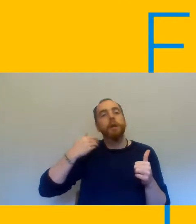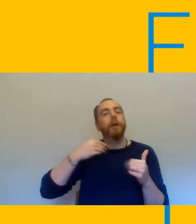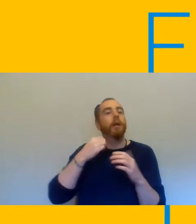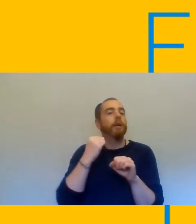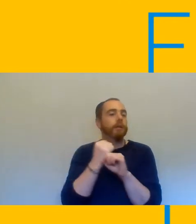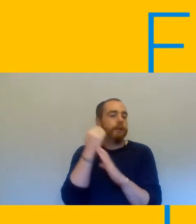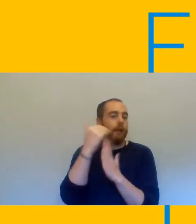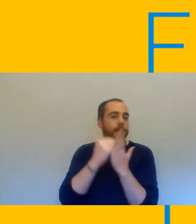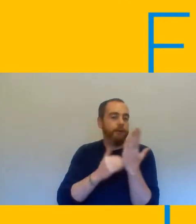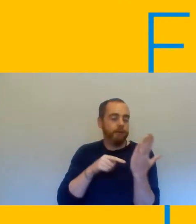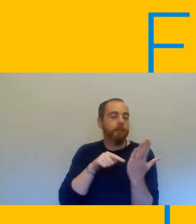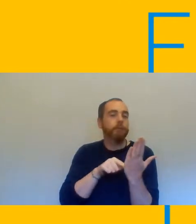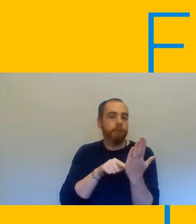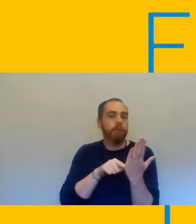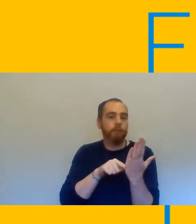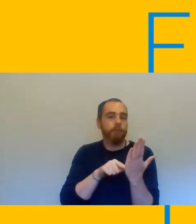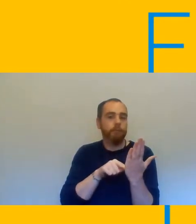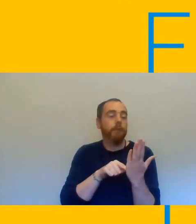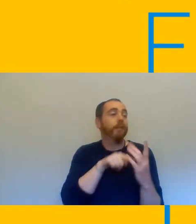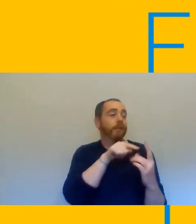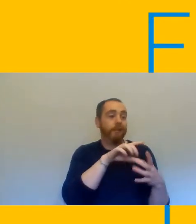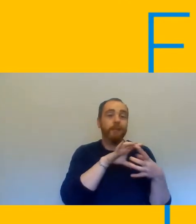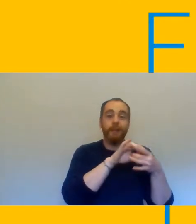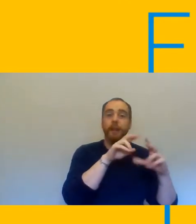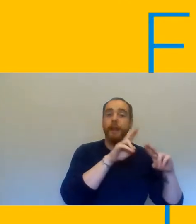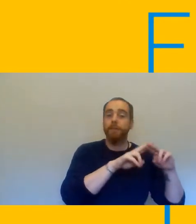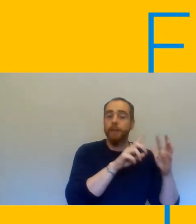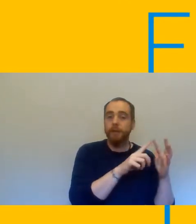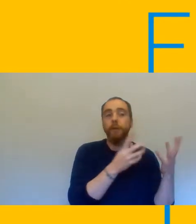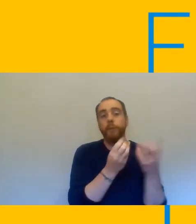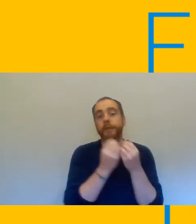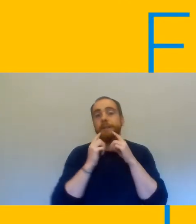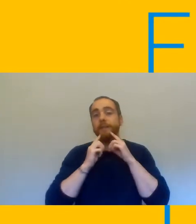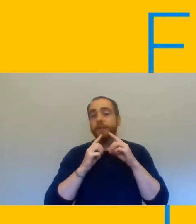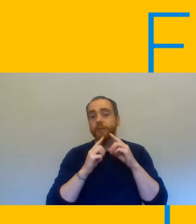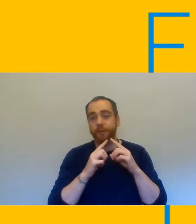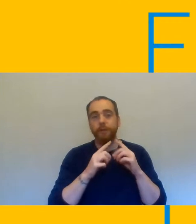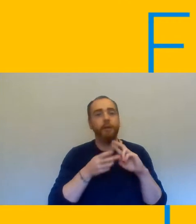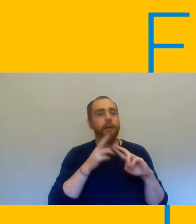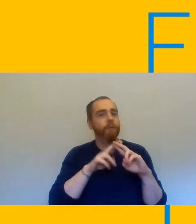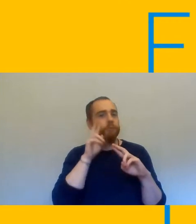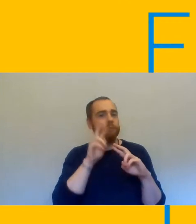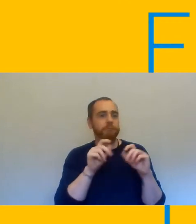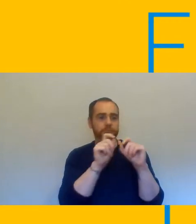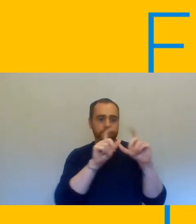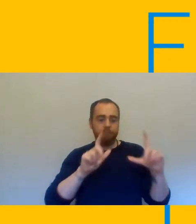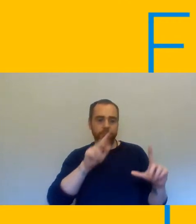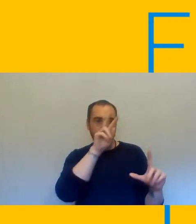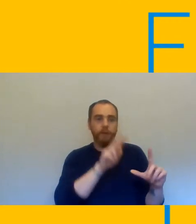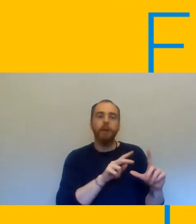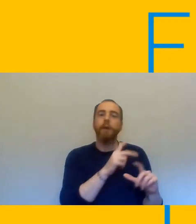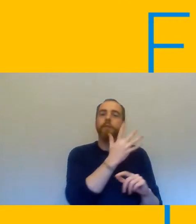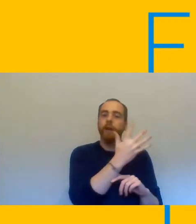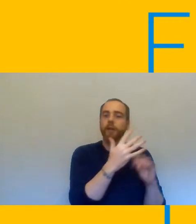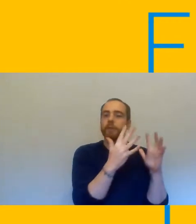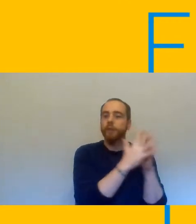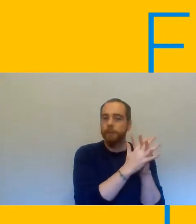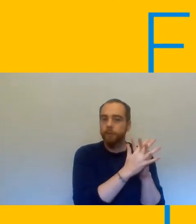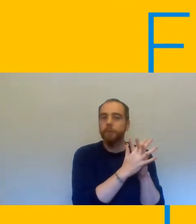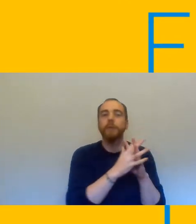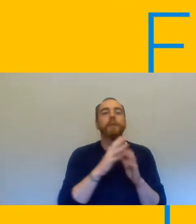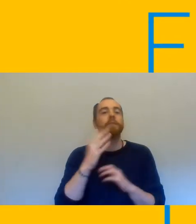for fe and he and if you look at it we we've got the five w's ucu's five